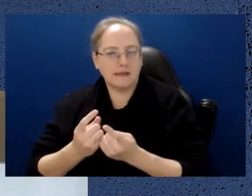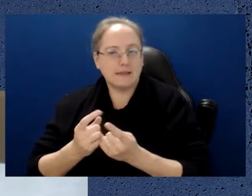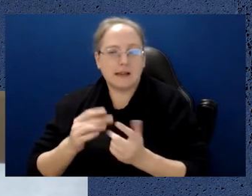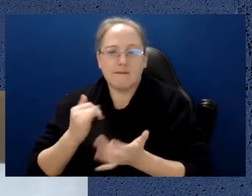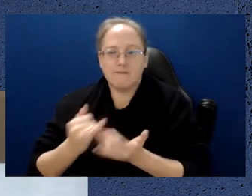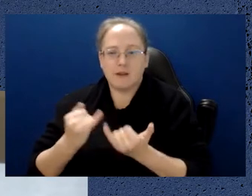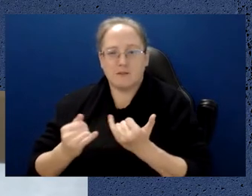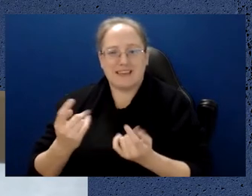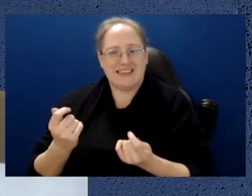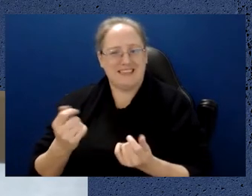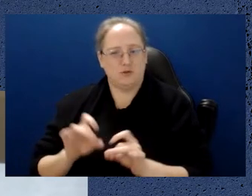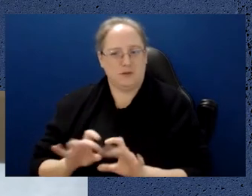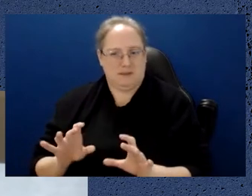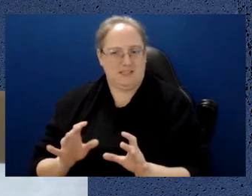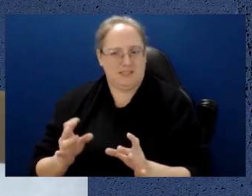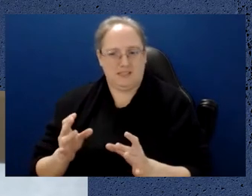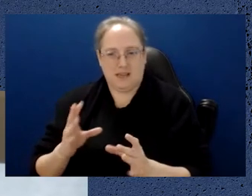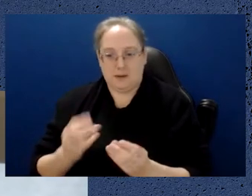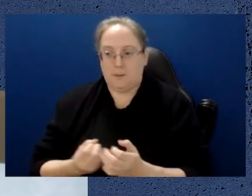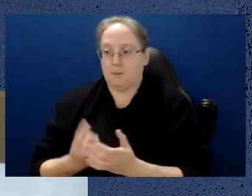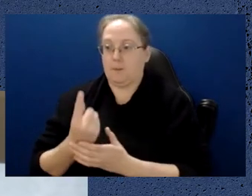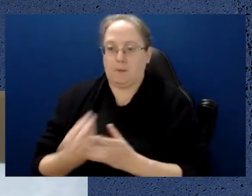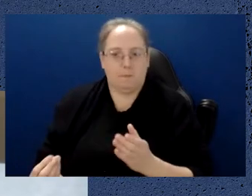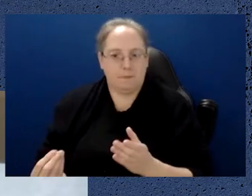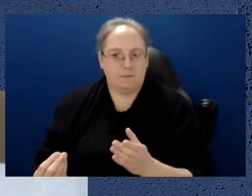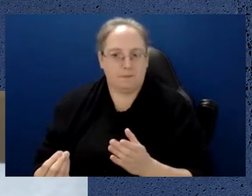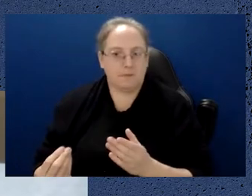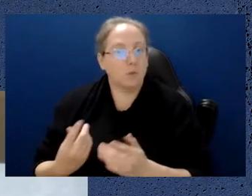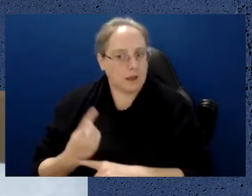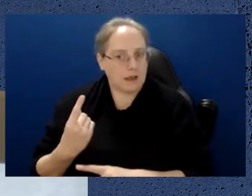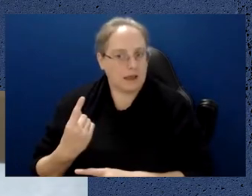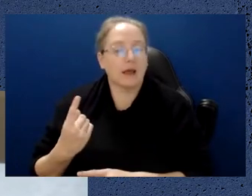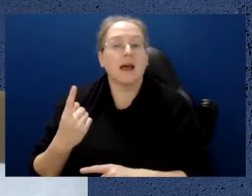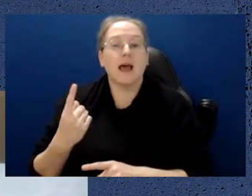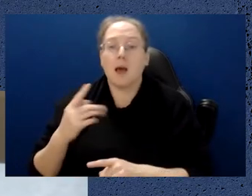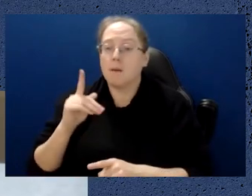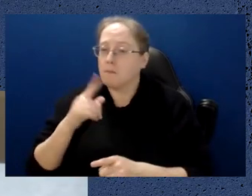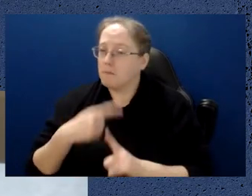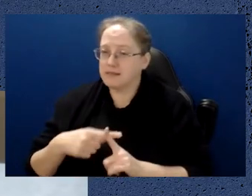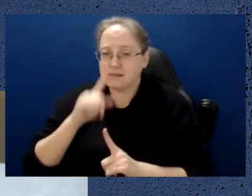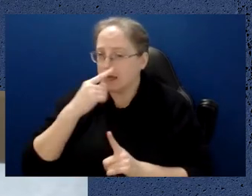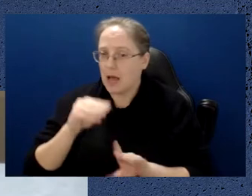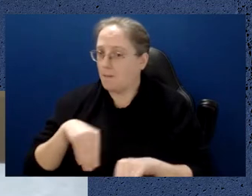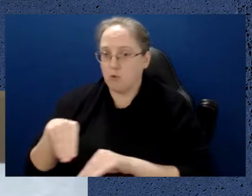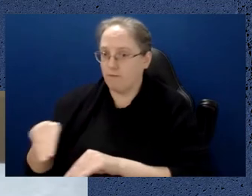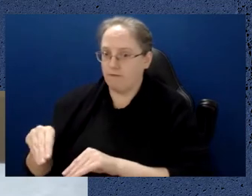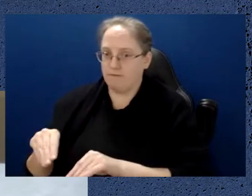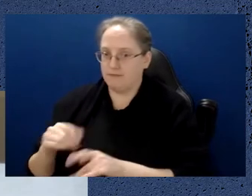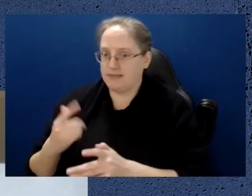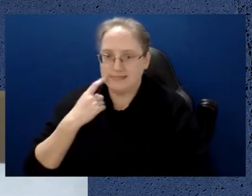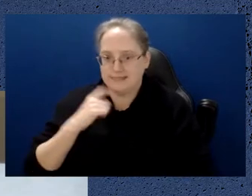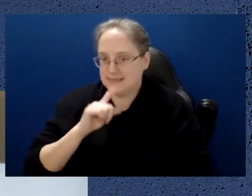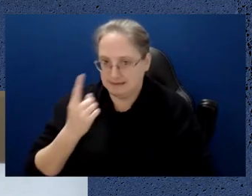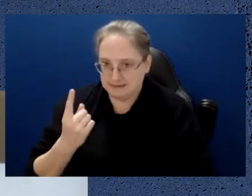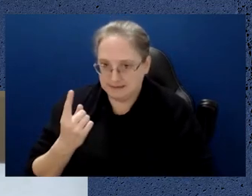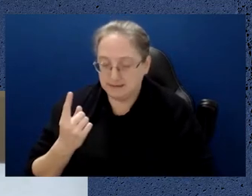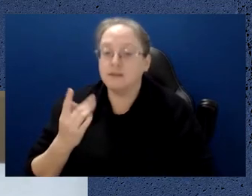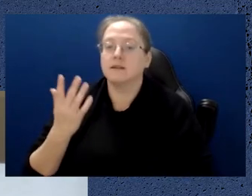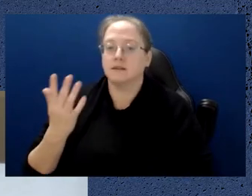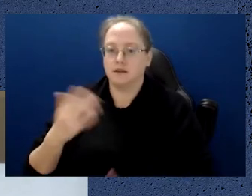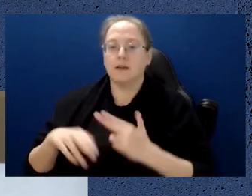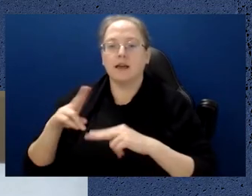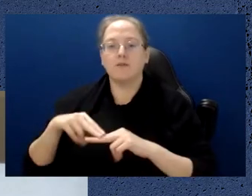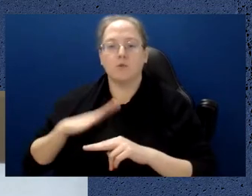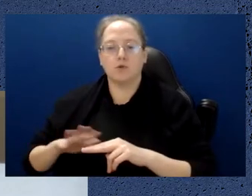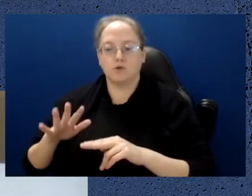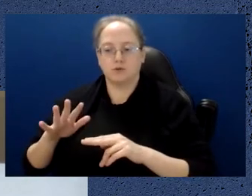don't live for very long in the environment and generally don't move around very well. So if we want to move